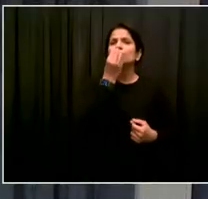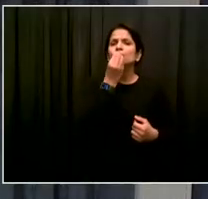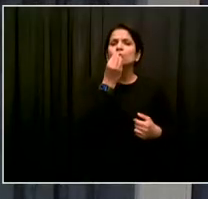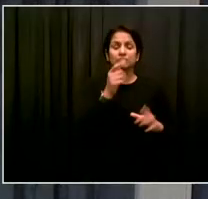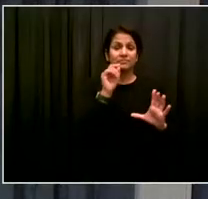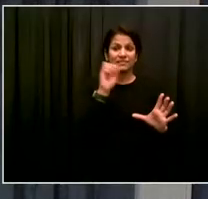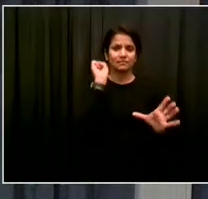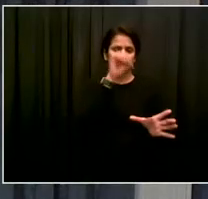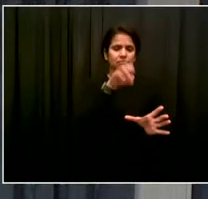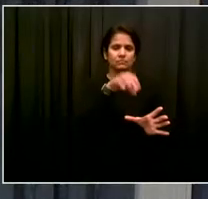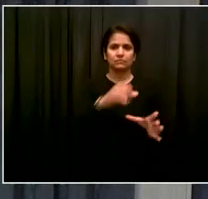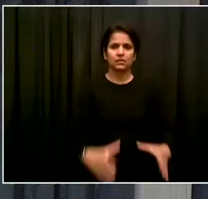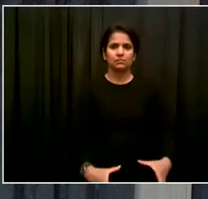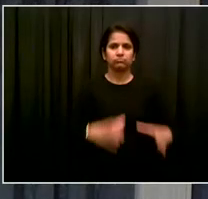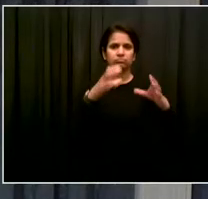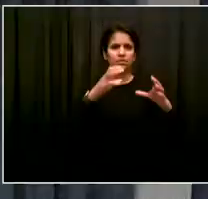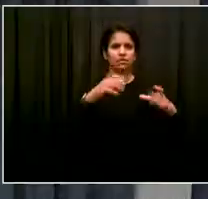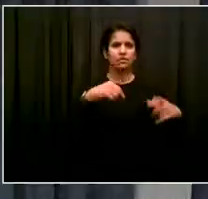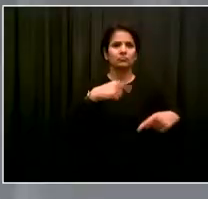to my left and